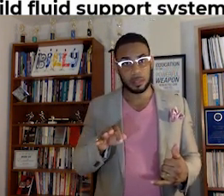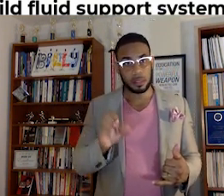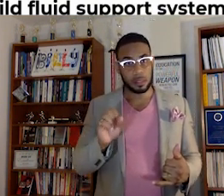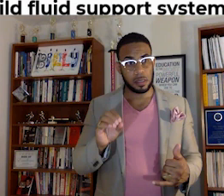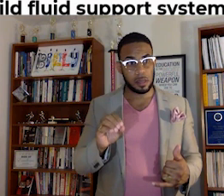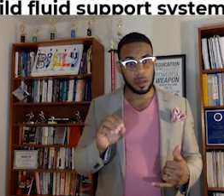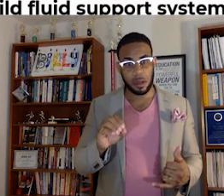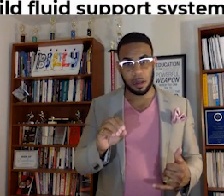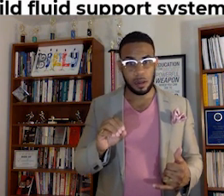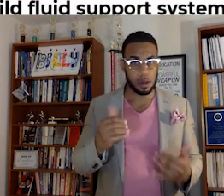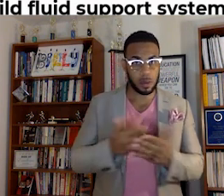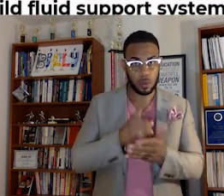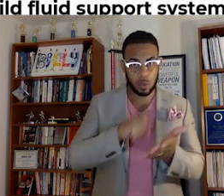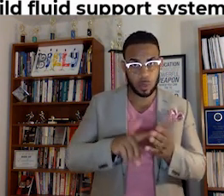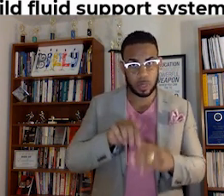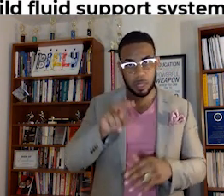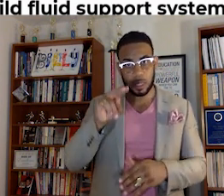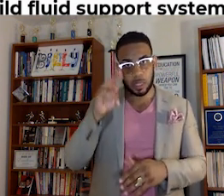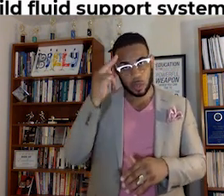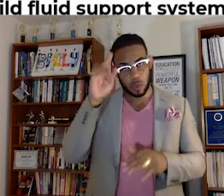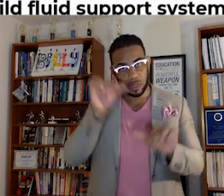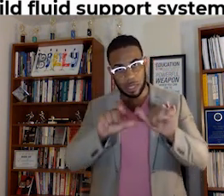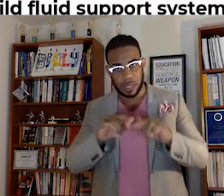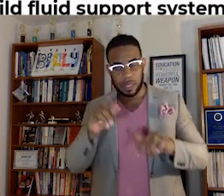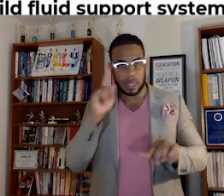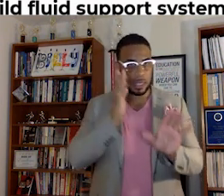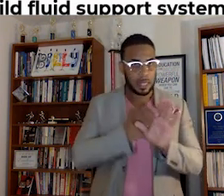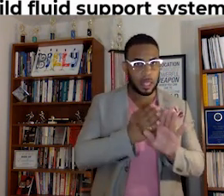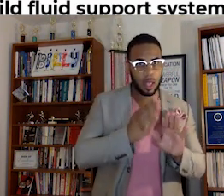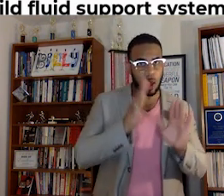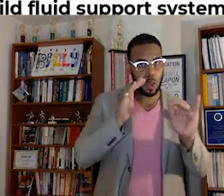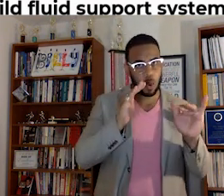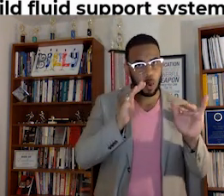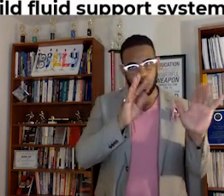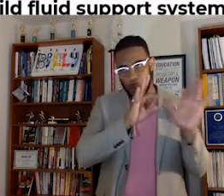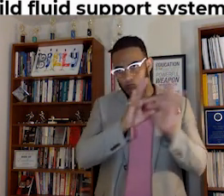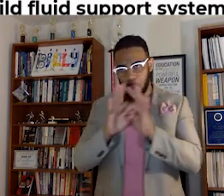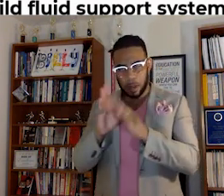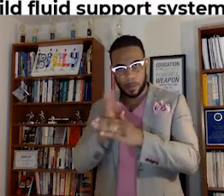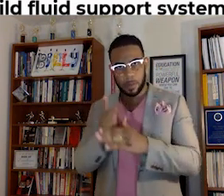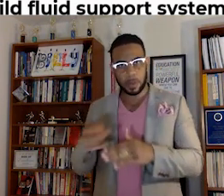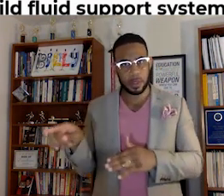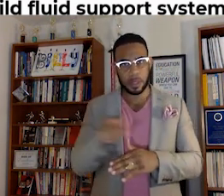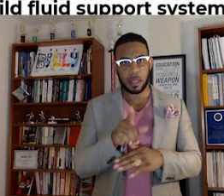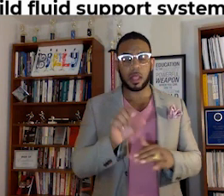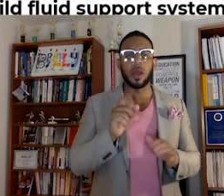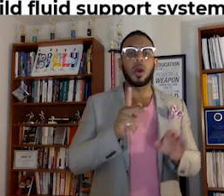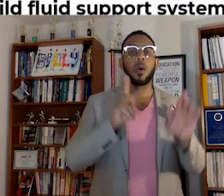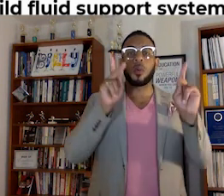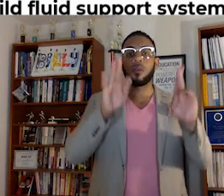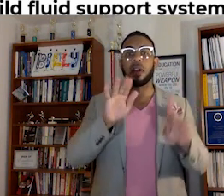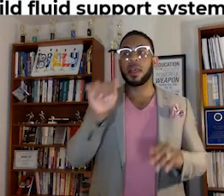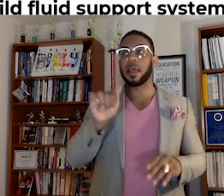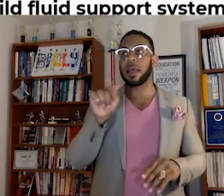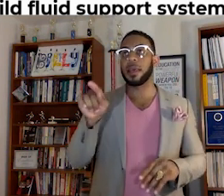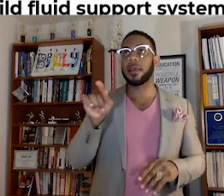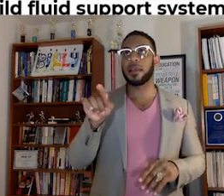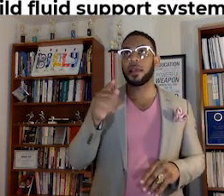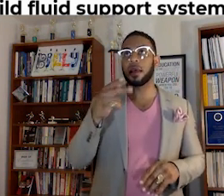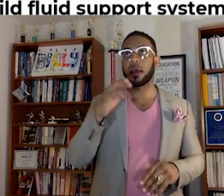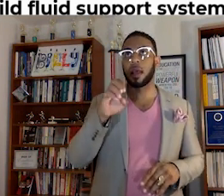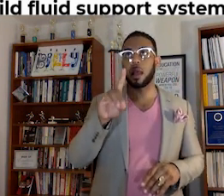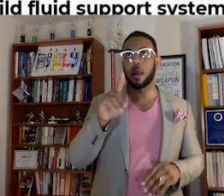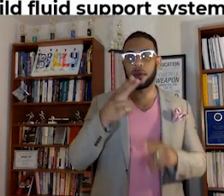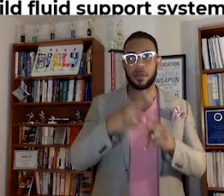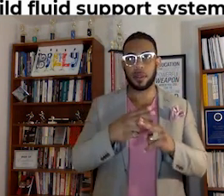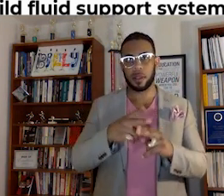So new research in neuroscience and psychology is hoping to bridge the gap between this. So a professor at Harvard,